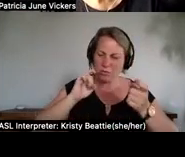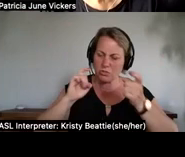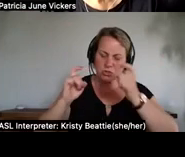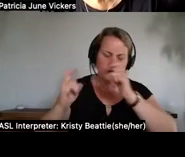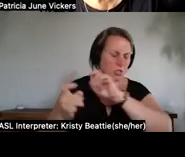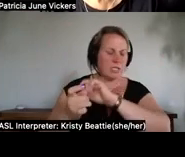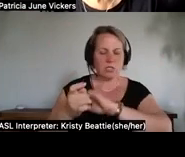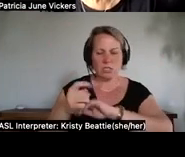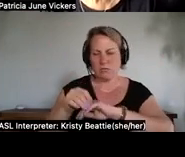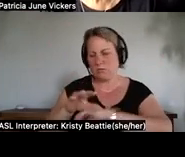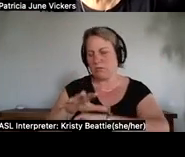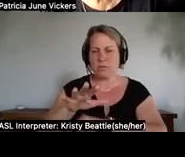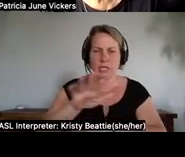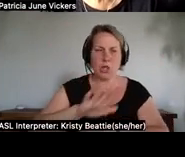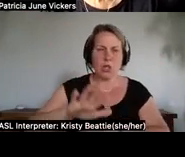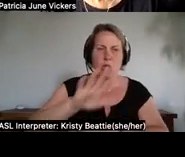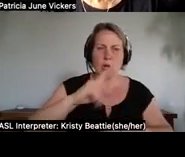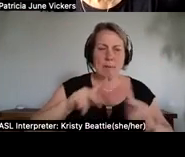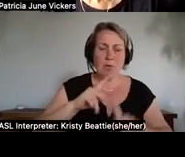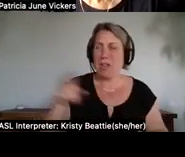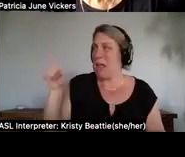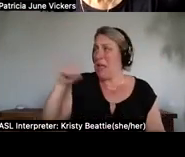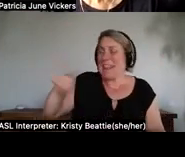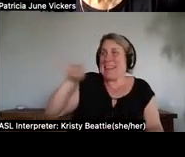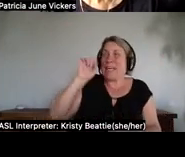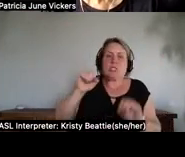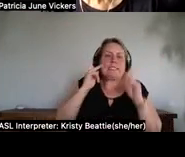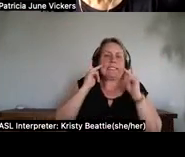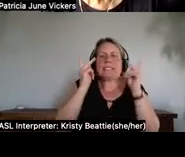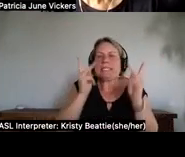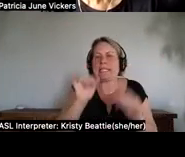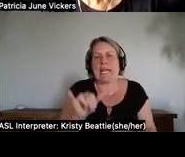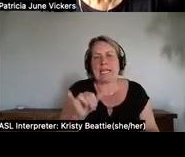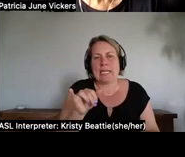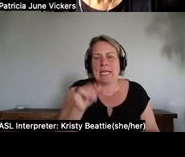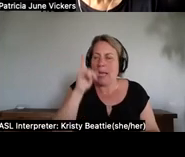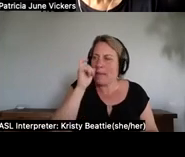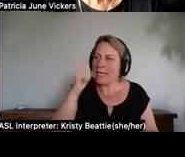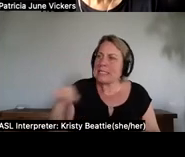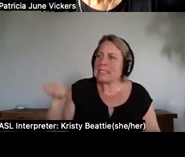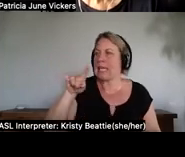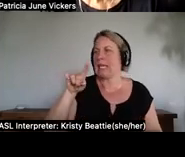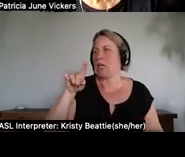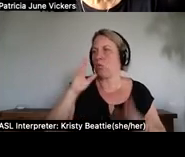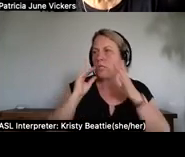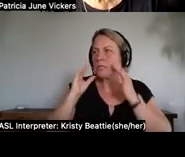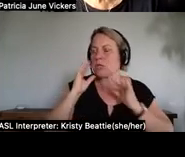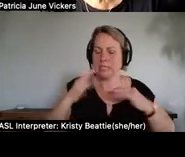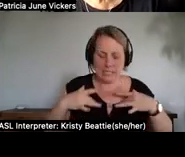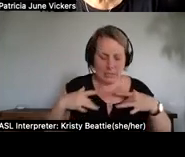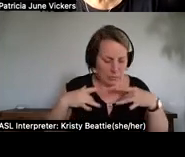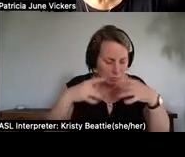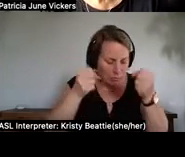they could see that because they were cleansing and